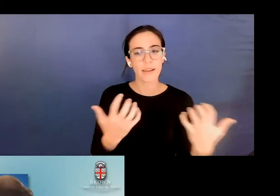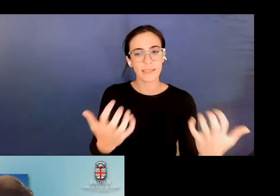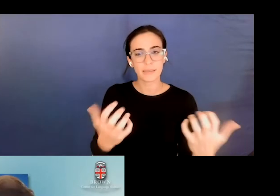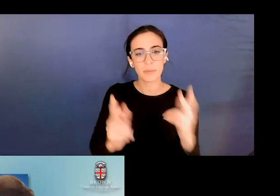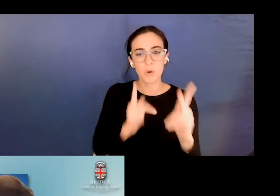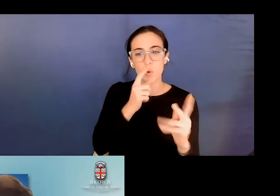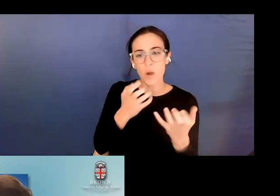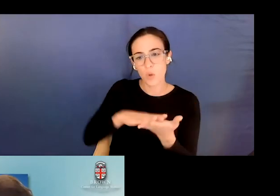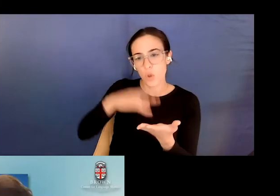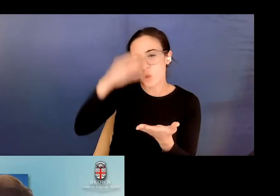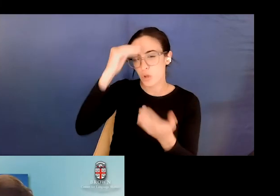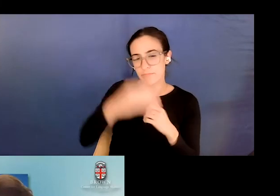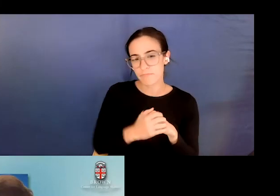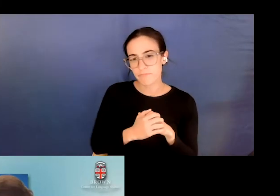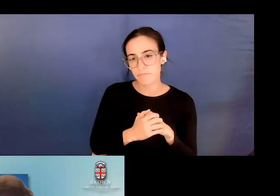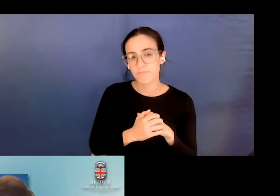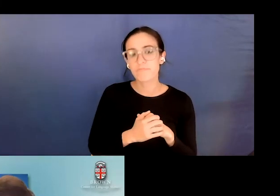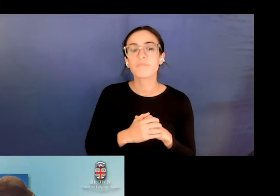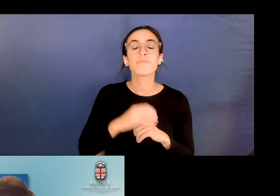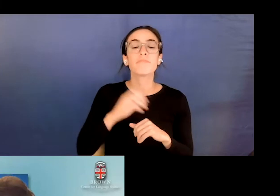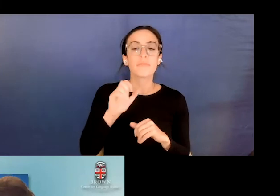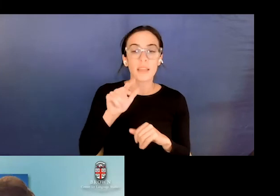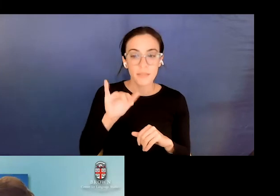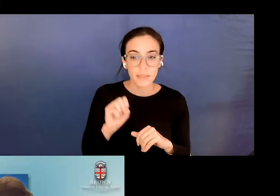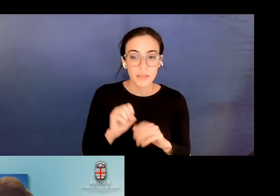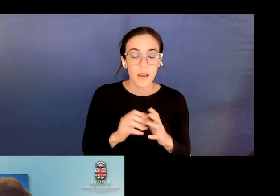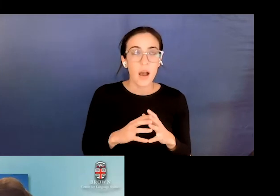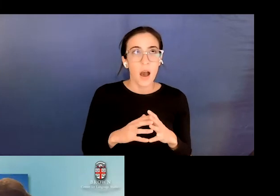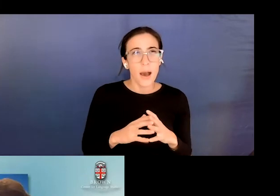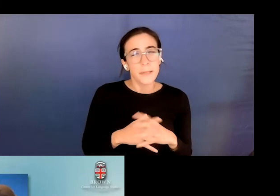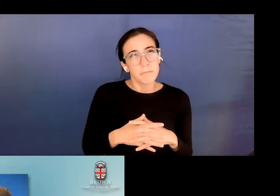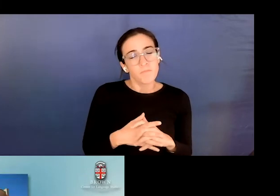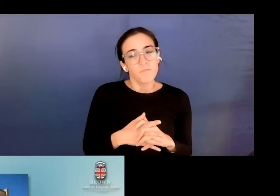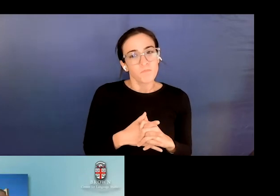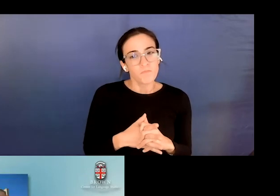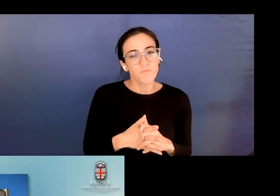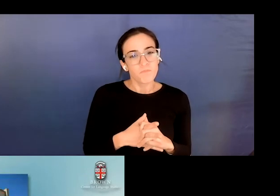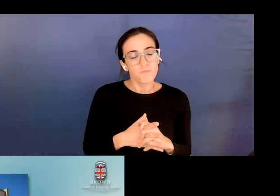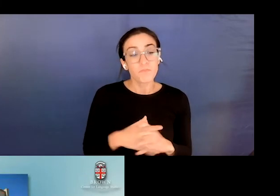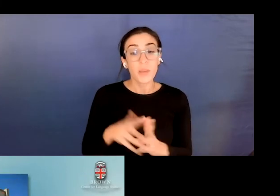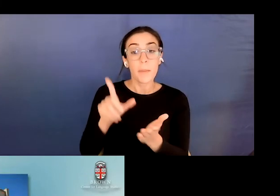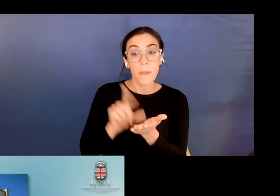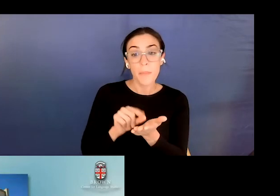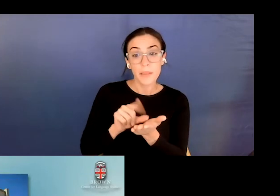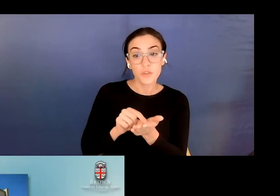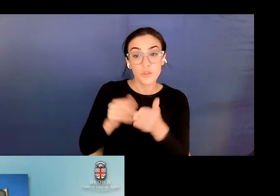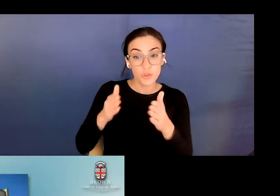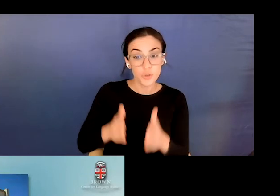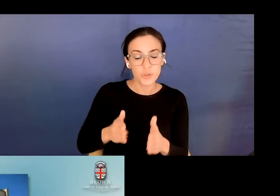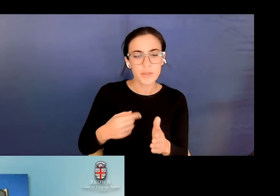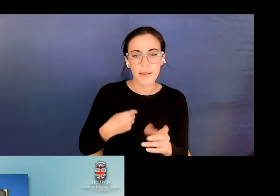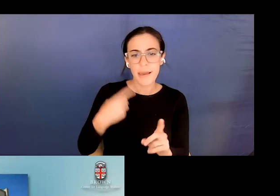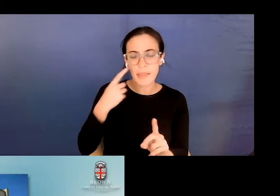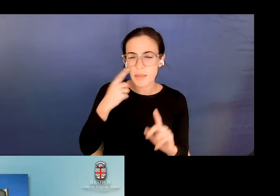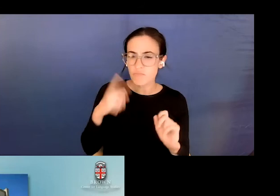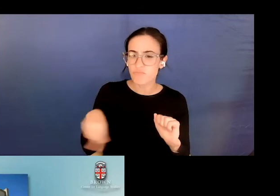you know, it's publishers, I think publishers are